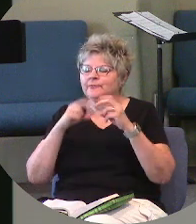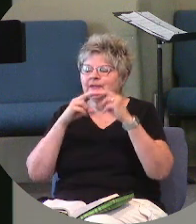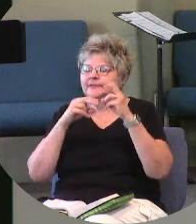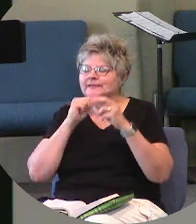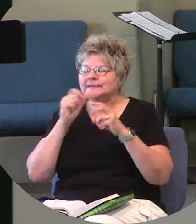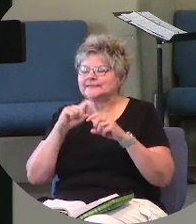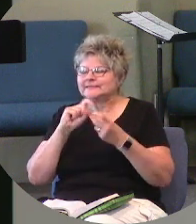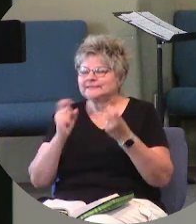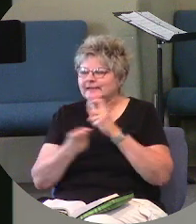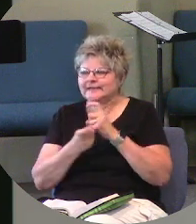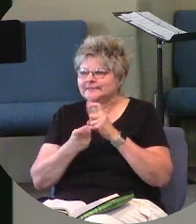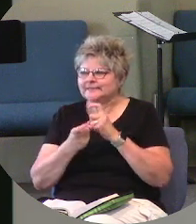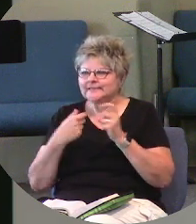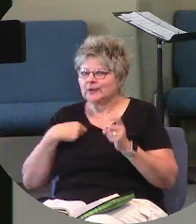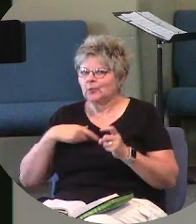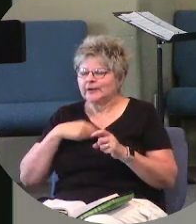church.